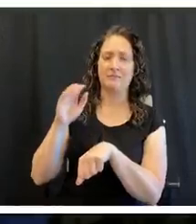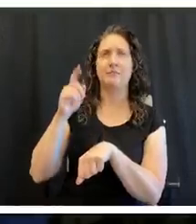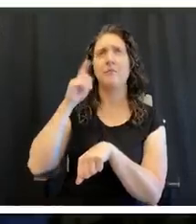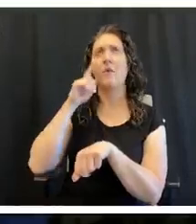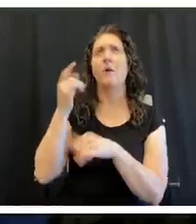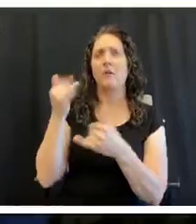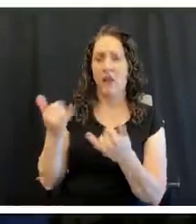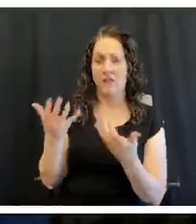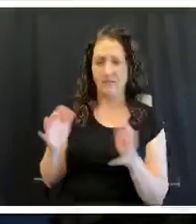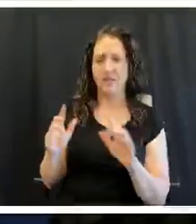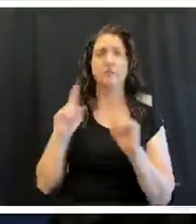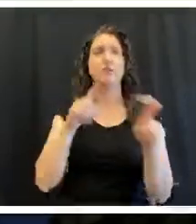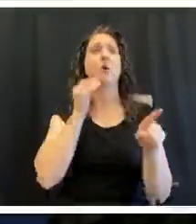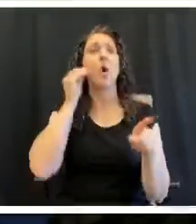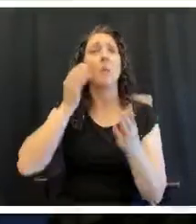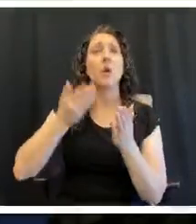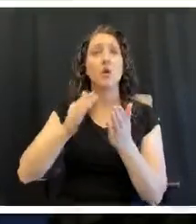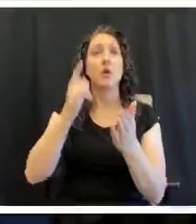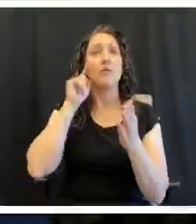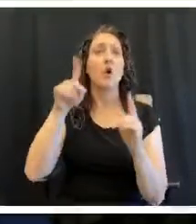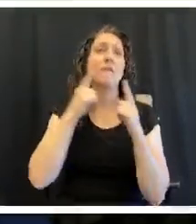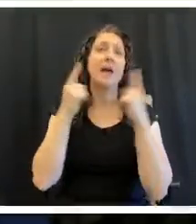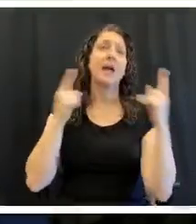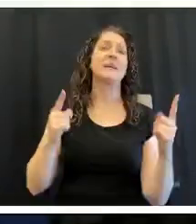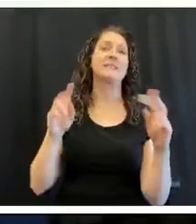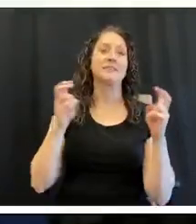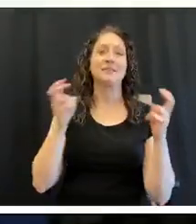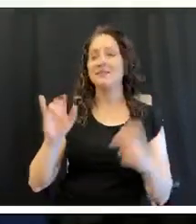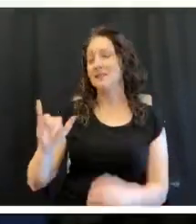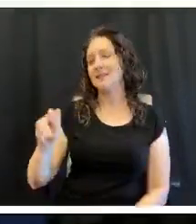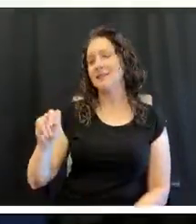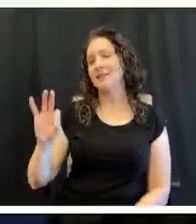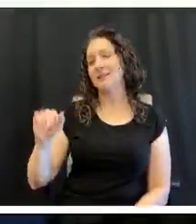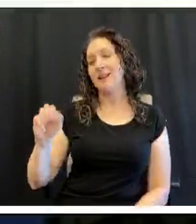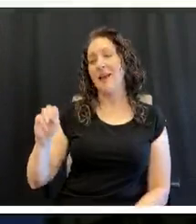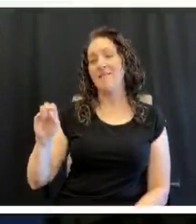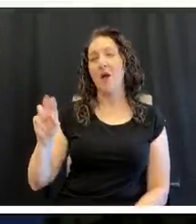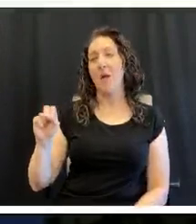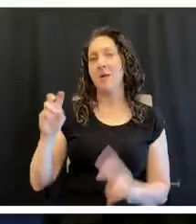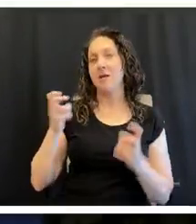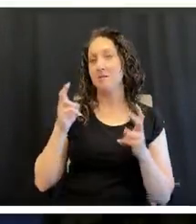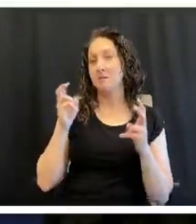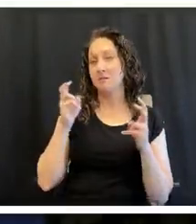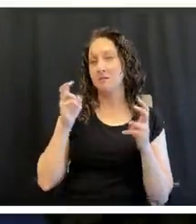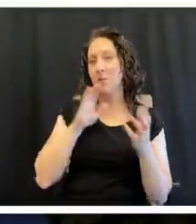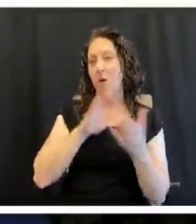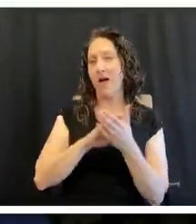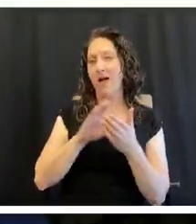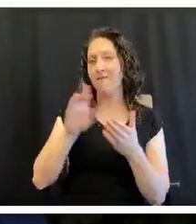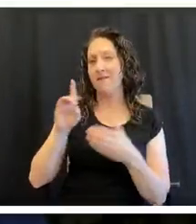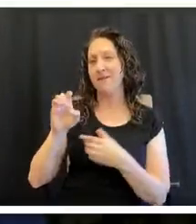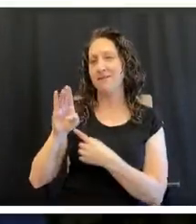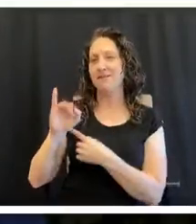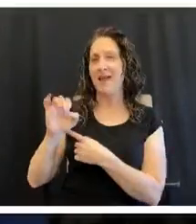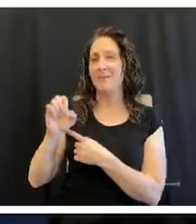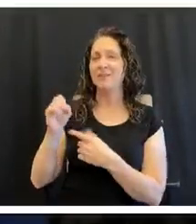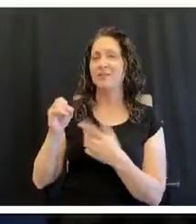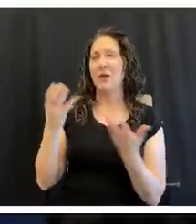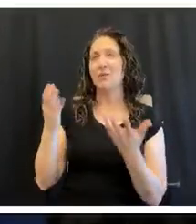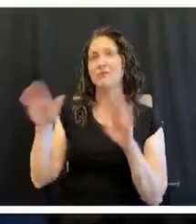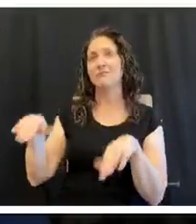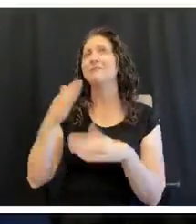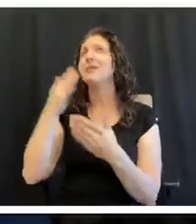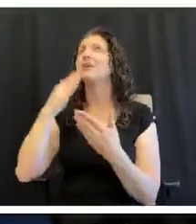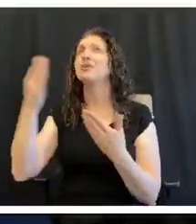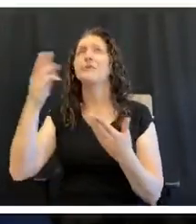your famous, infamous wife, Debbie. So have a good evening and thanks for joining us. Thank you. See you another